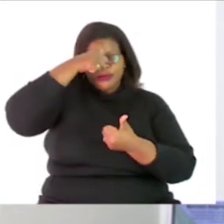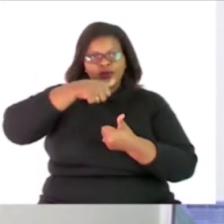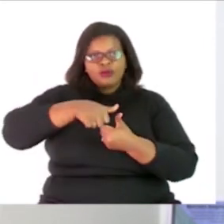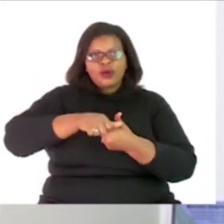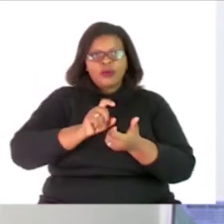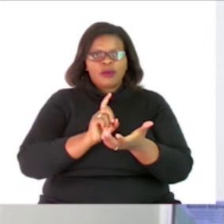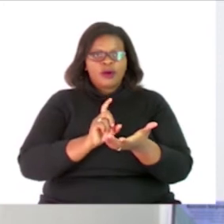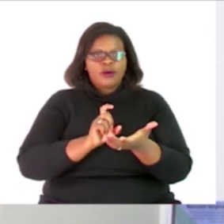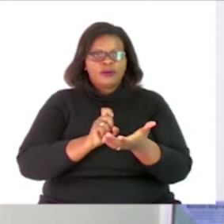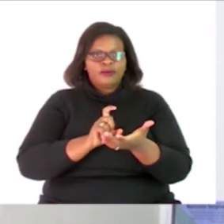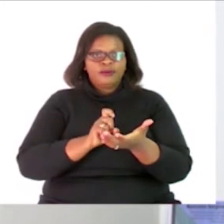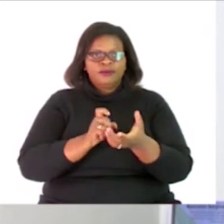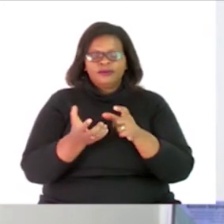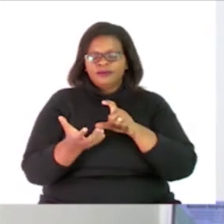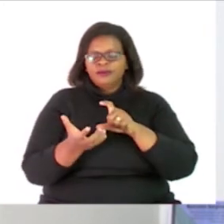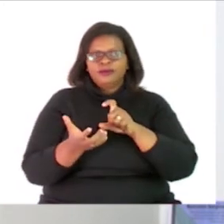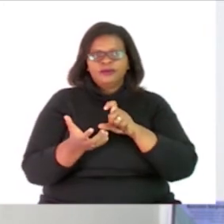sanitize